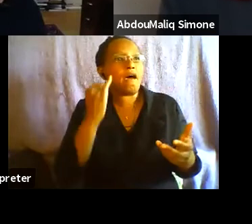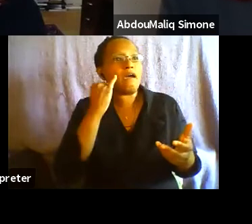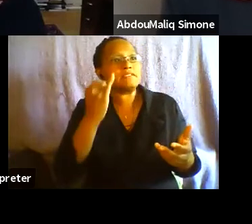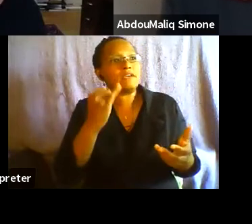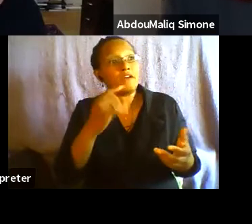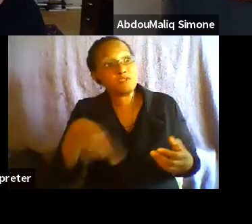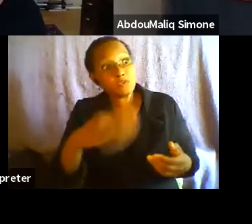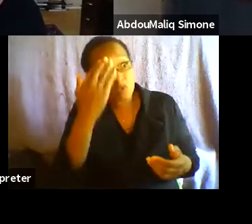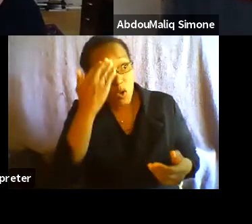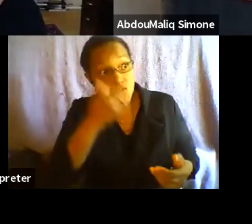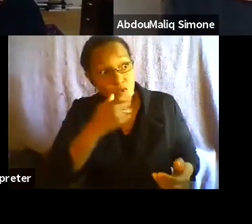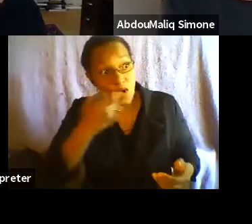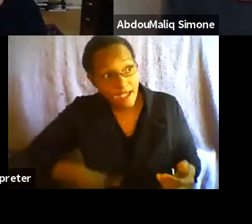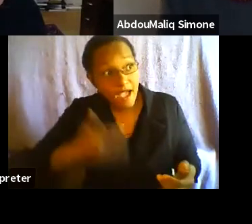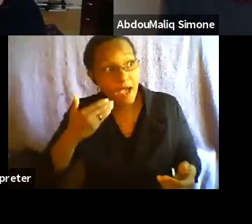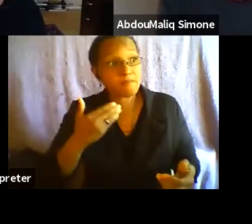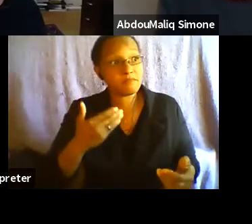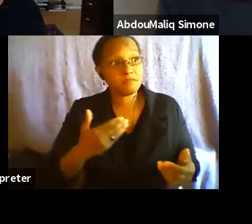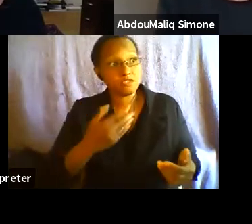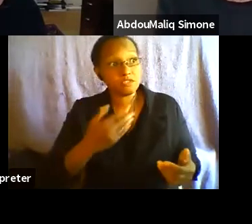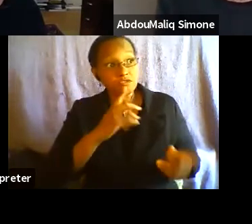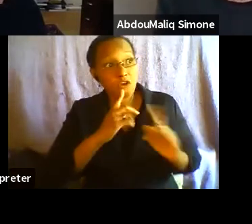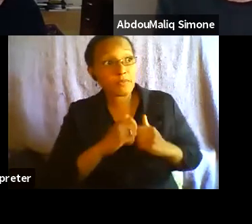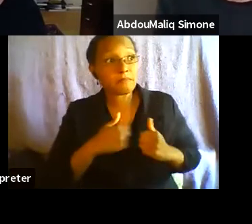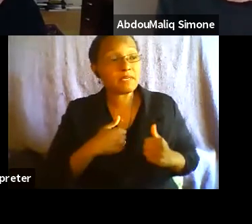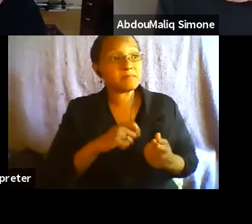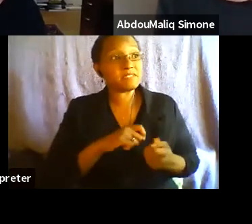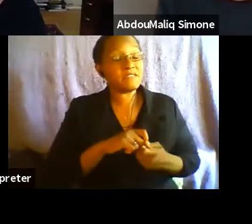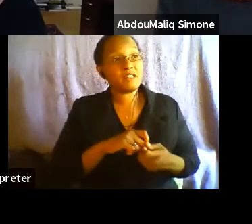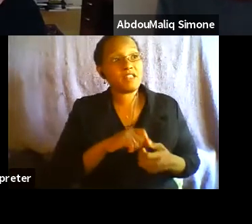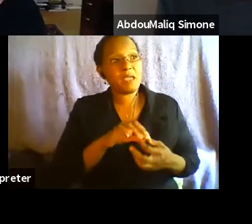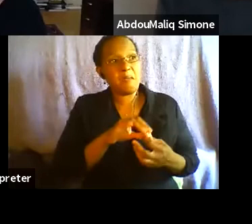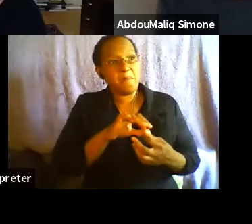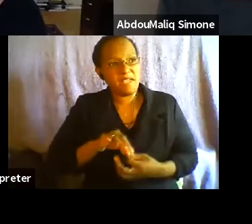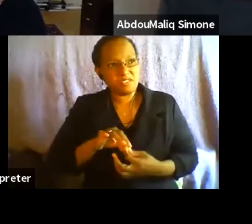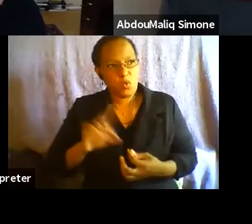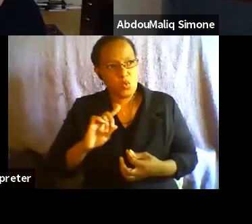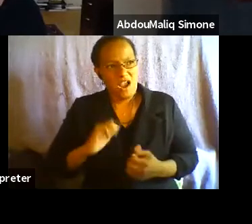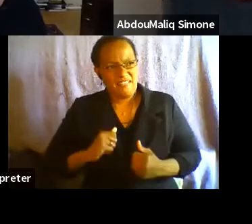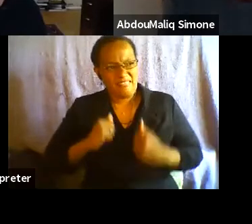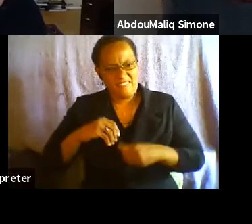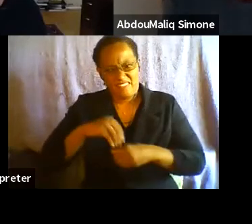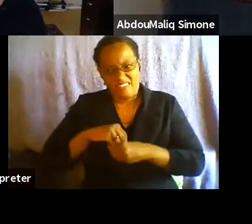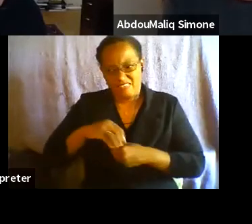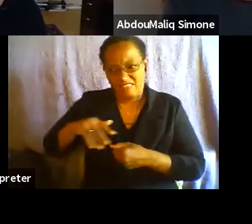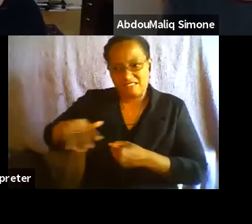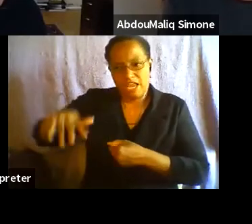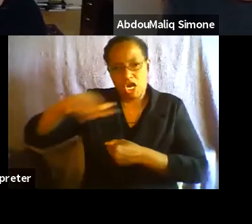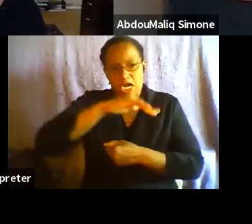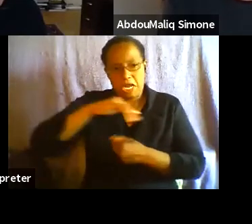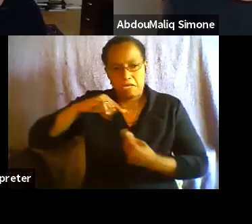where one is located within an urban region. And this kind of continuous